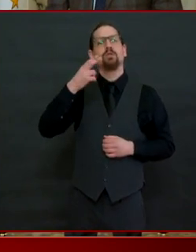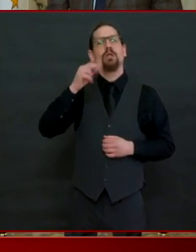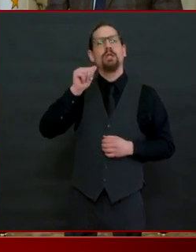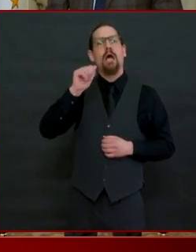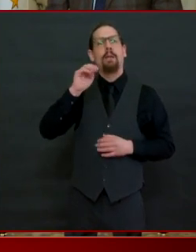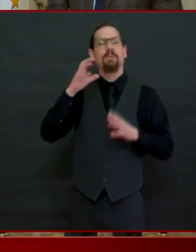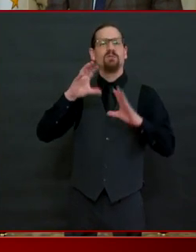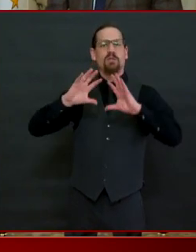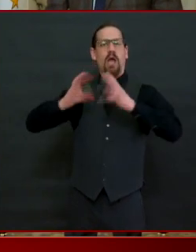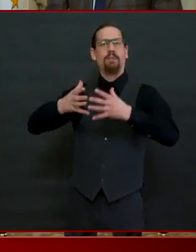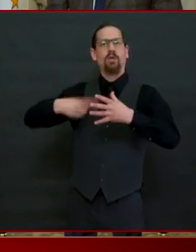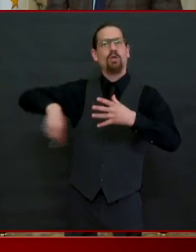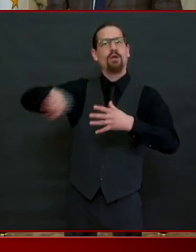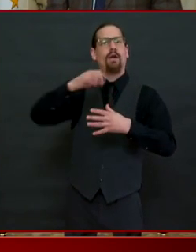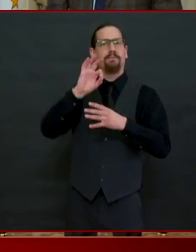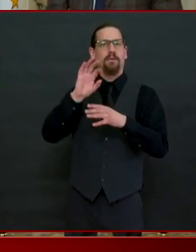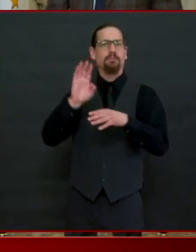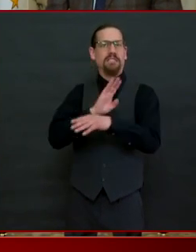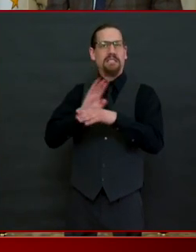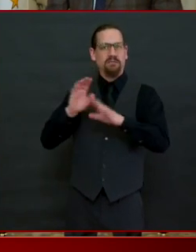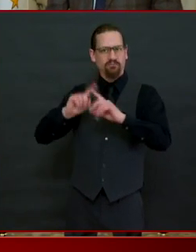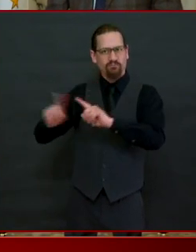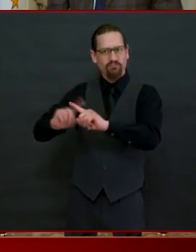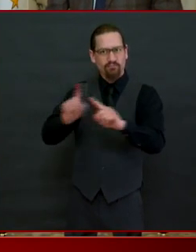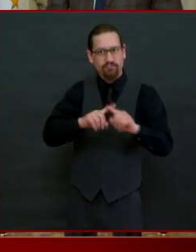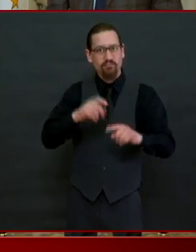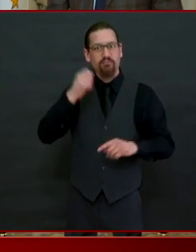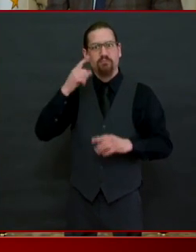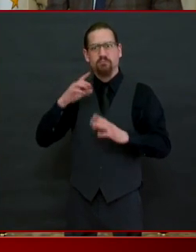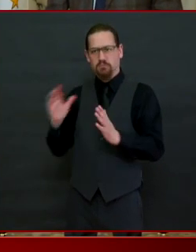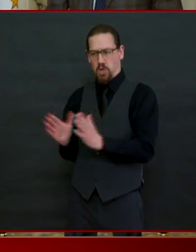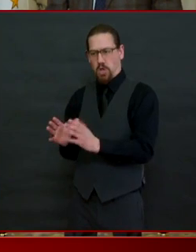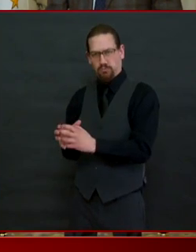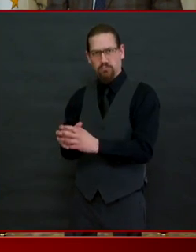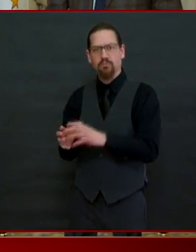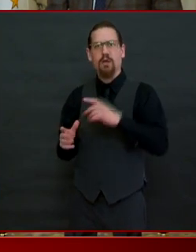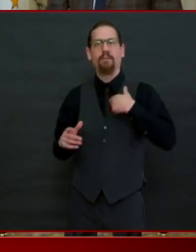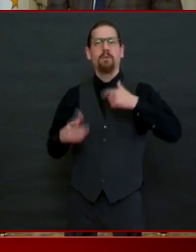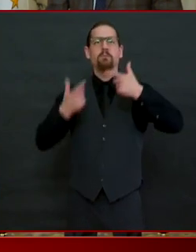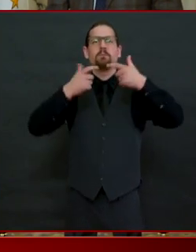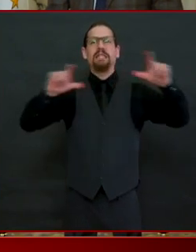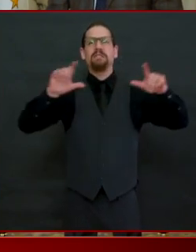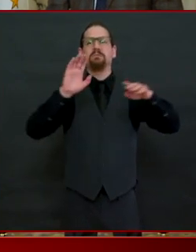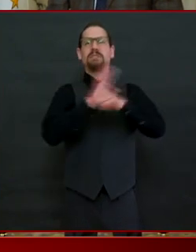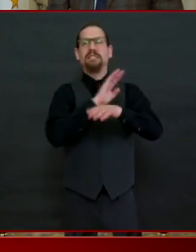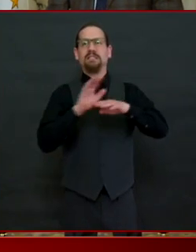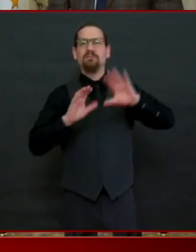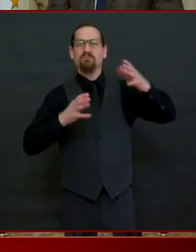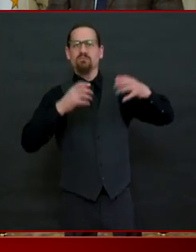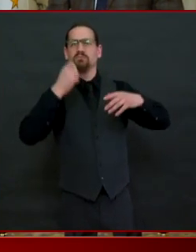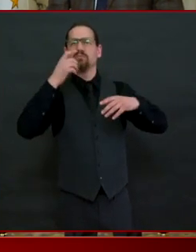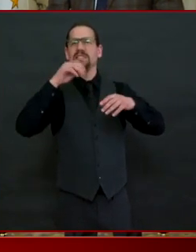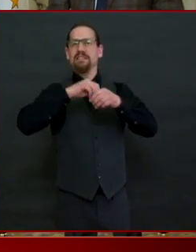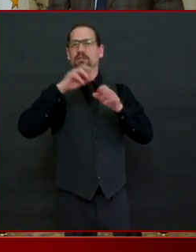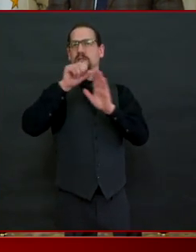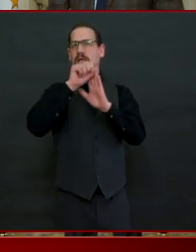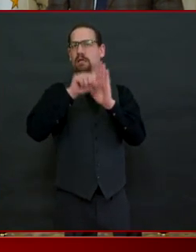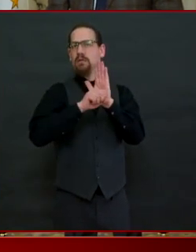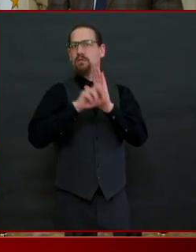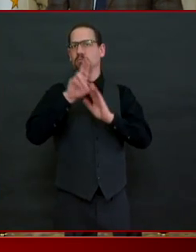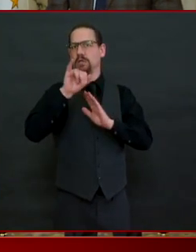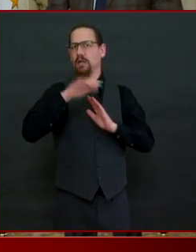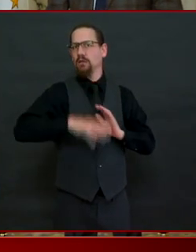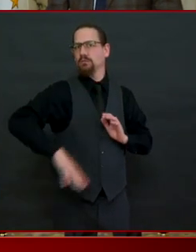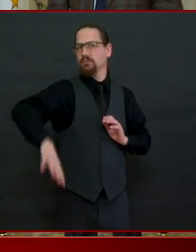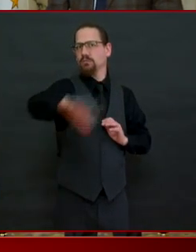larger businesses the rhode island partnership which is a collection of the state's largest companies small business associations